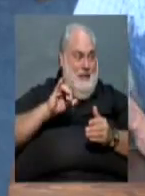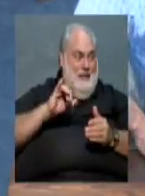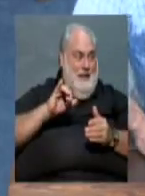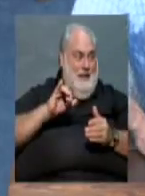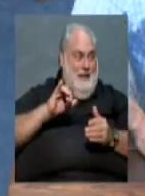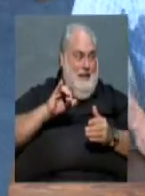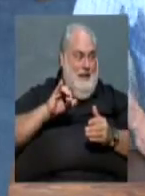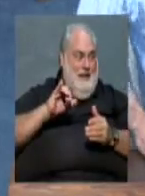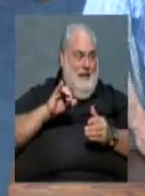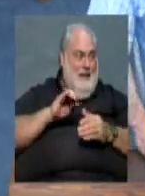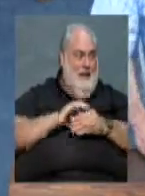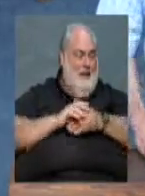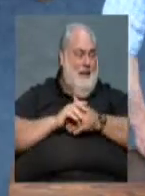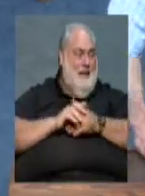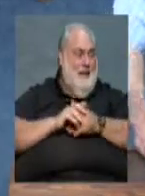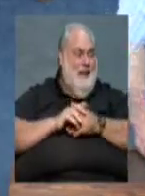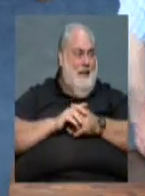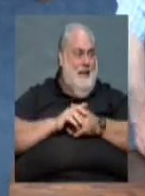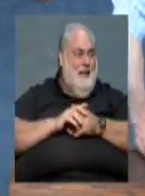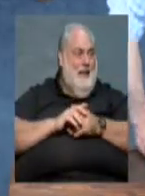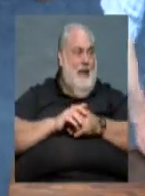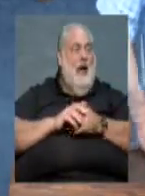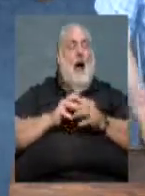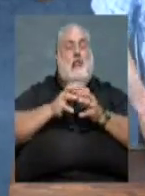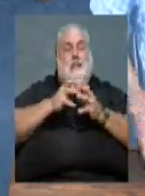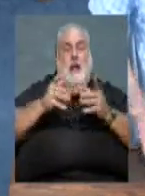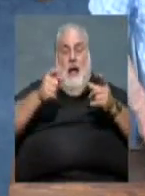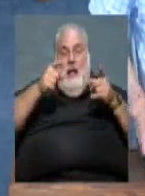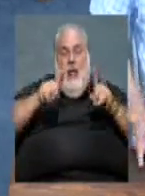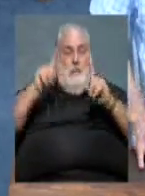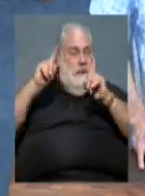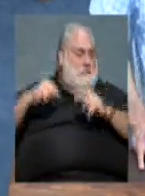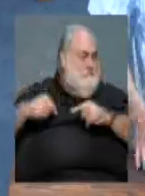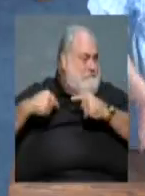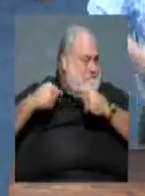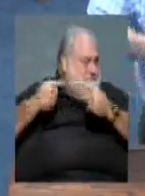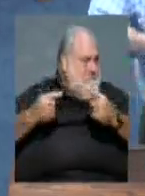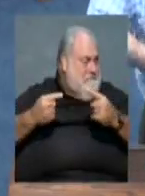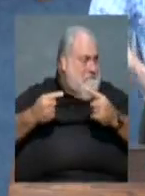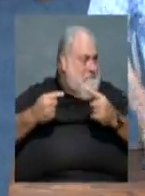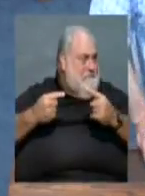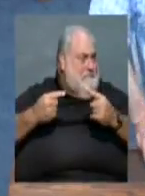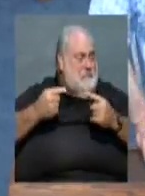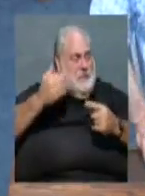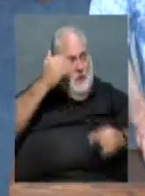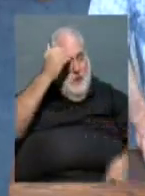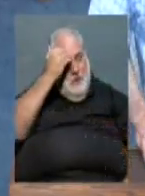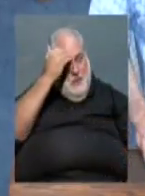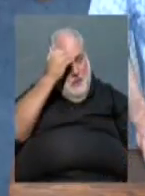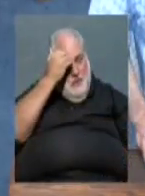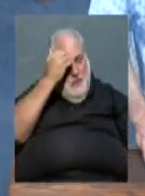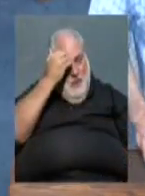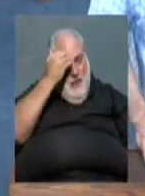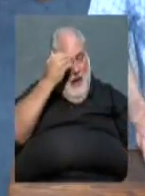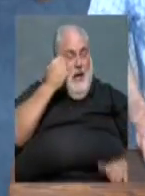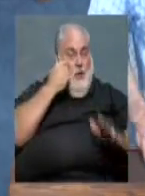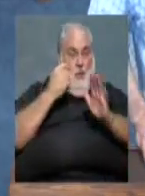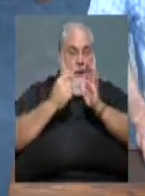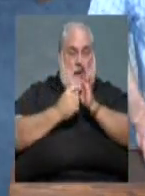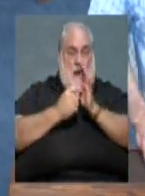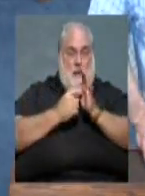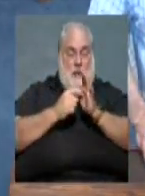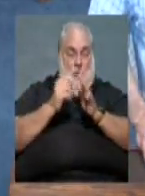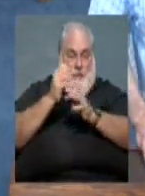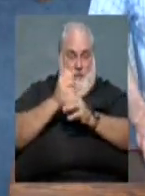I'll introduce her in just a second. So a lot has happened during that period of time. a lot of, you know, certainly I get recognized for this, but